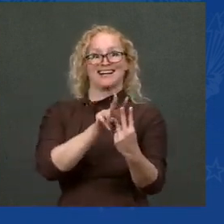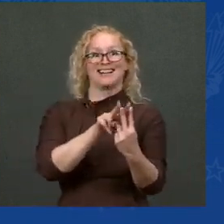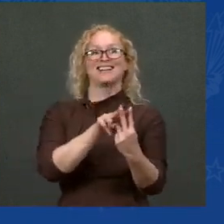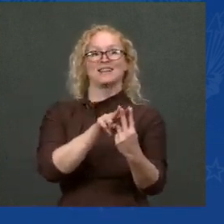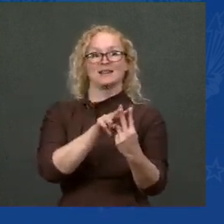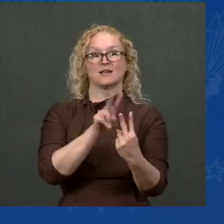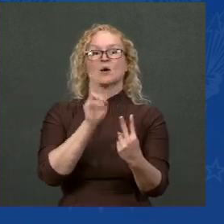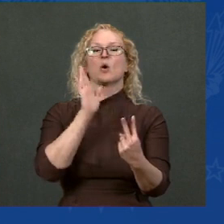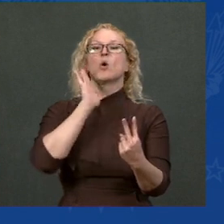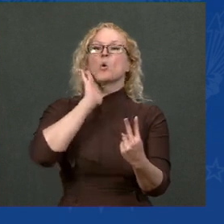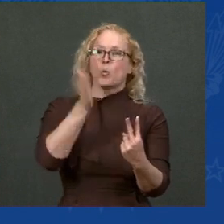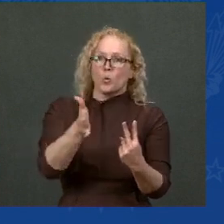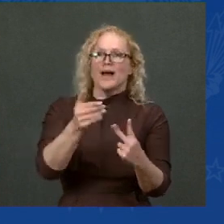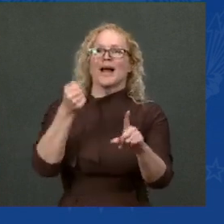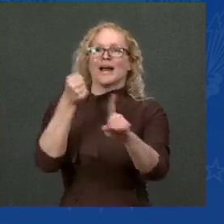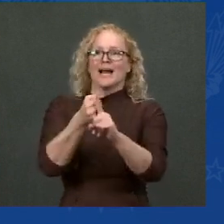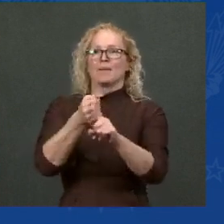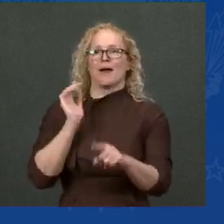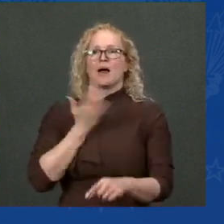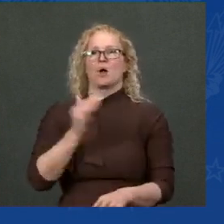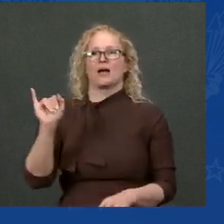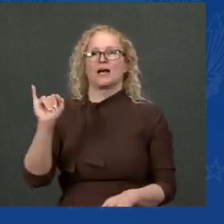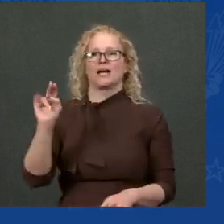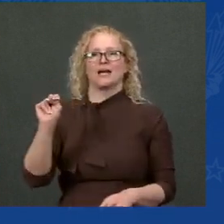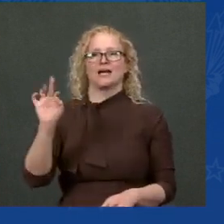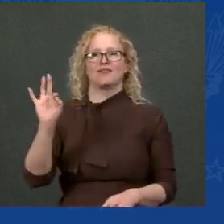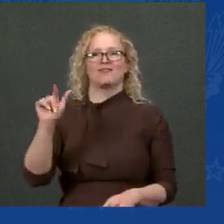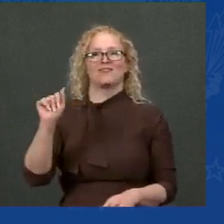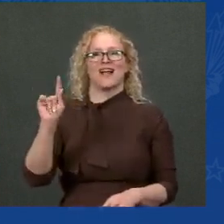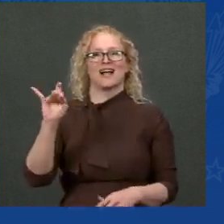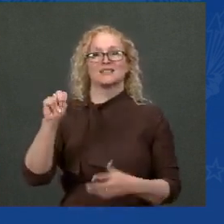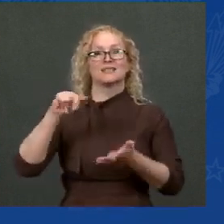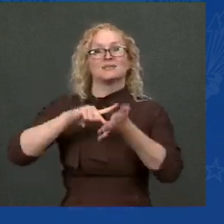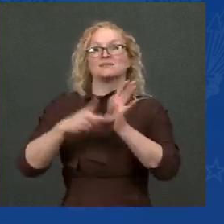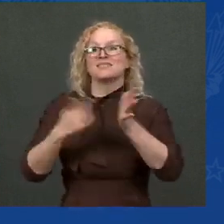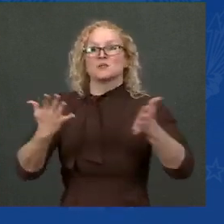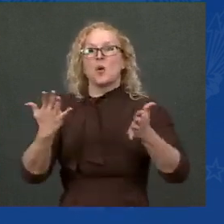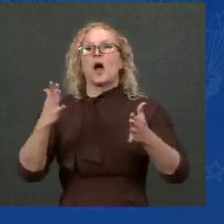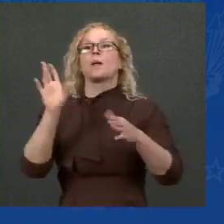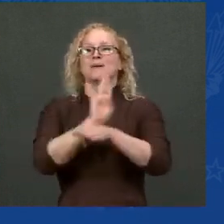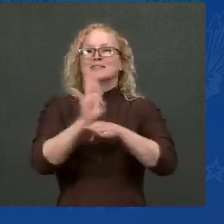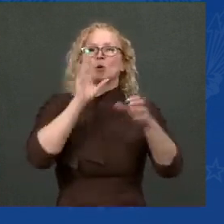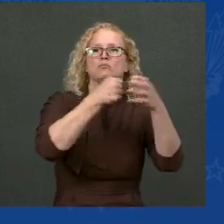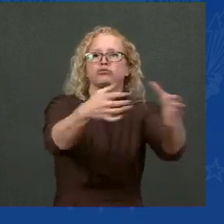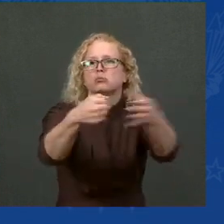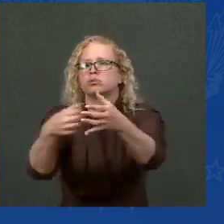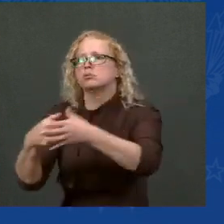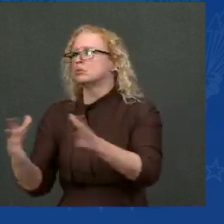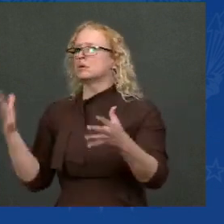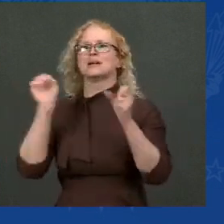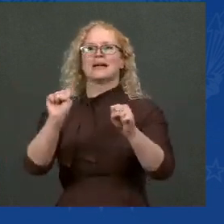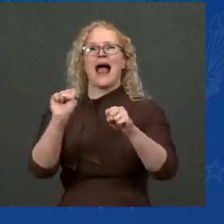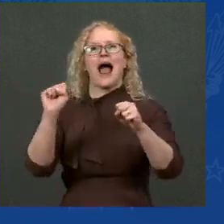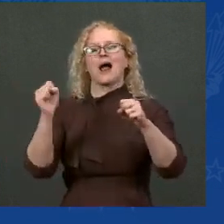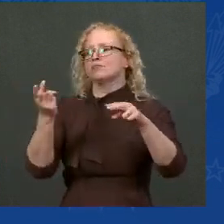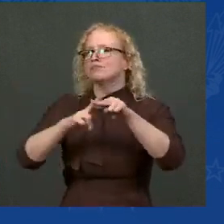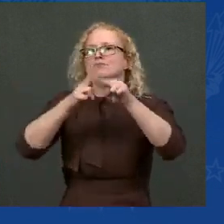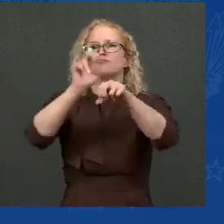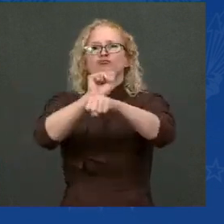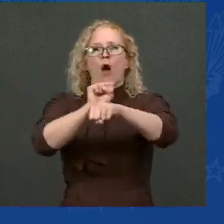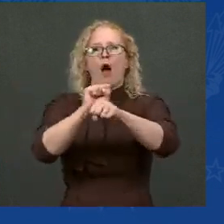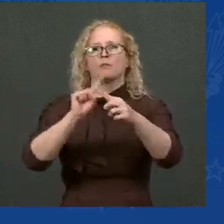of Moody's Analytics found that it will ease the financial burden of inflation for middle-class families. Put another way,